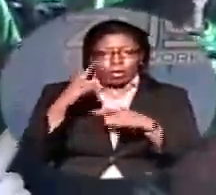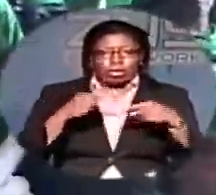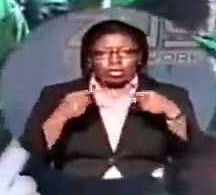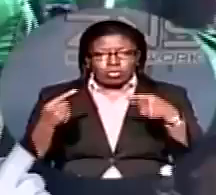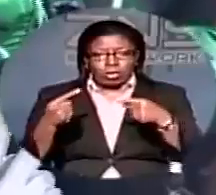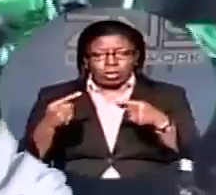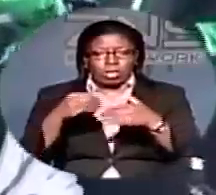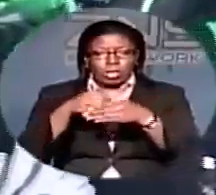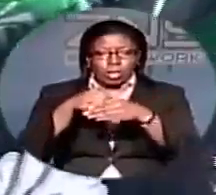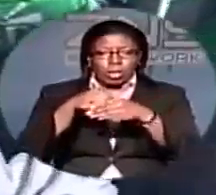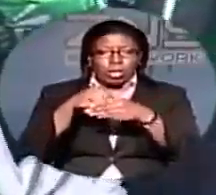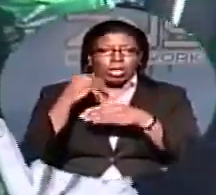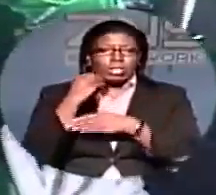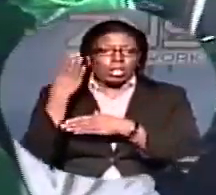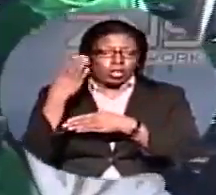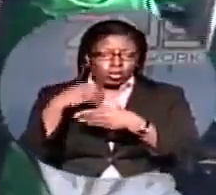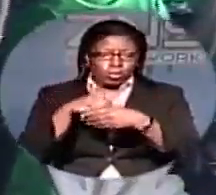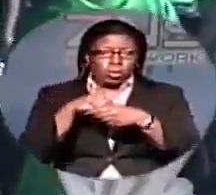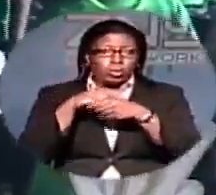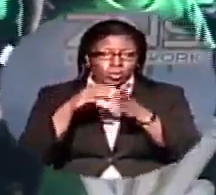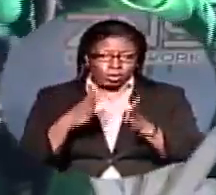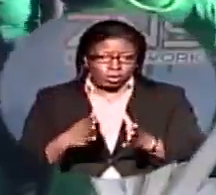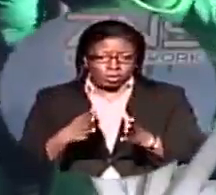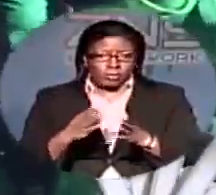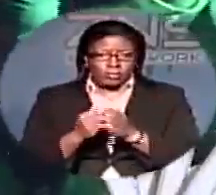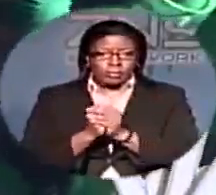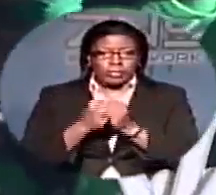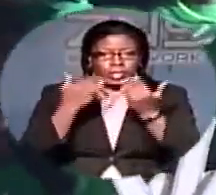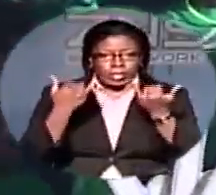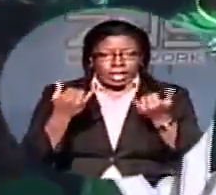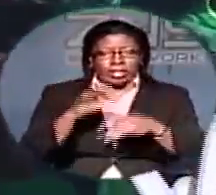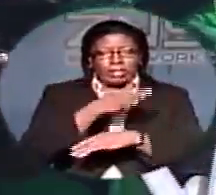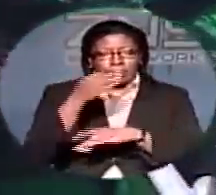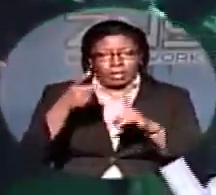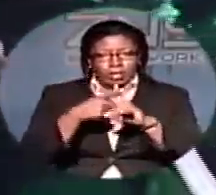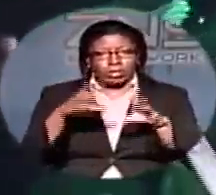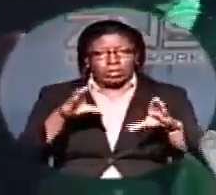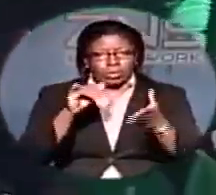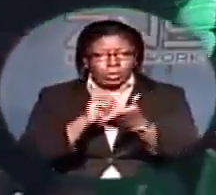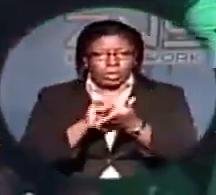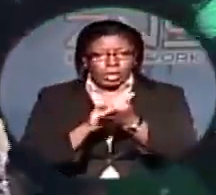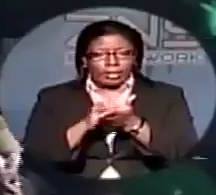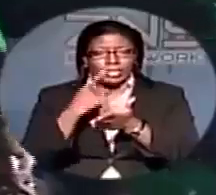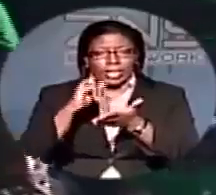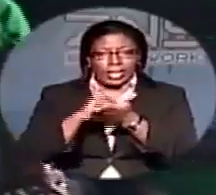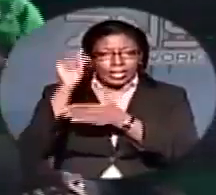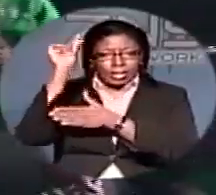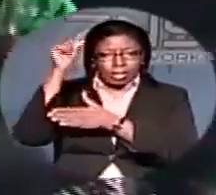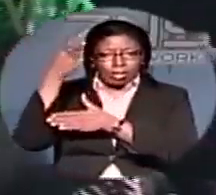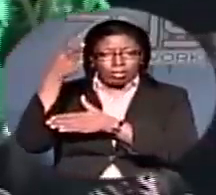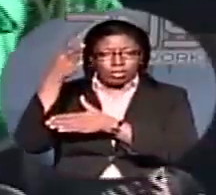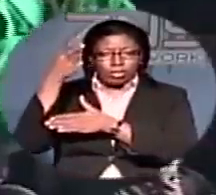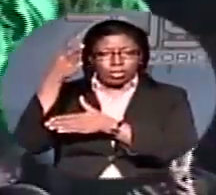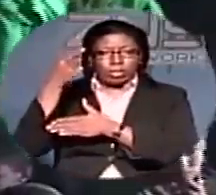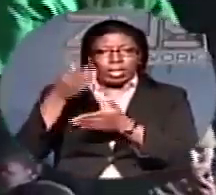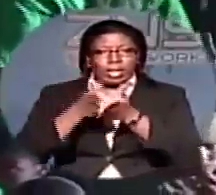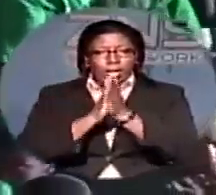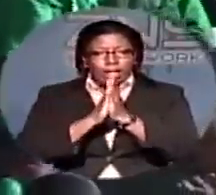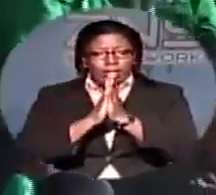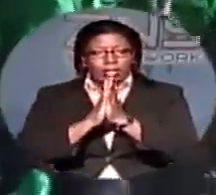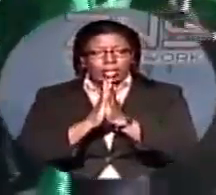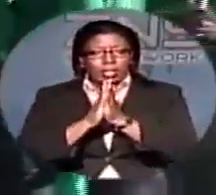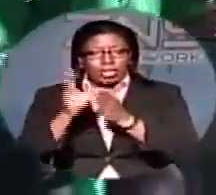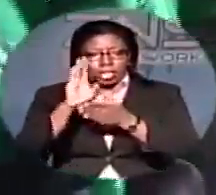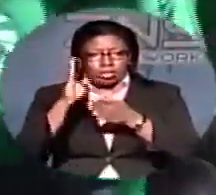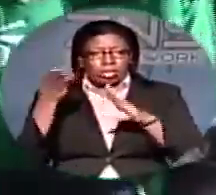years later, they have failed to deliver. Party leader Brandville McCartney says the government should have directed the central bank to lower the prime